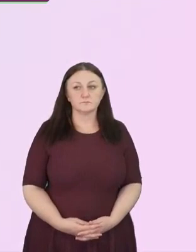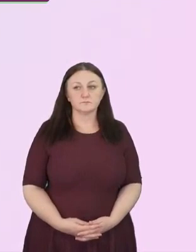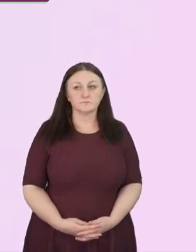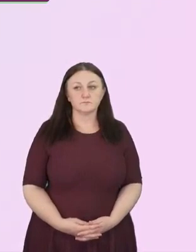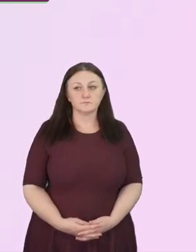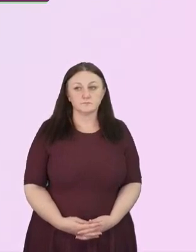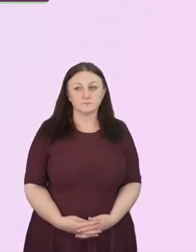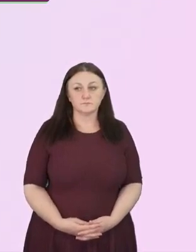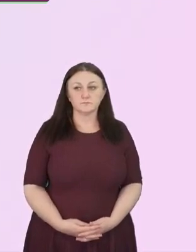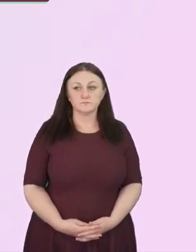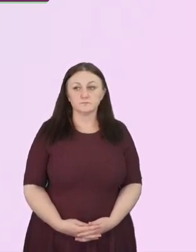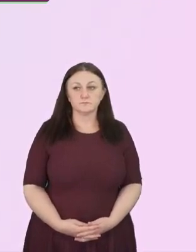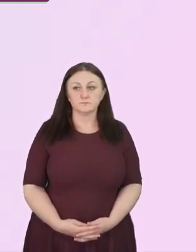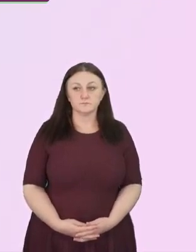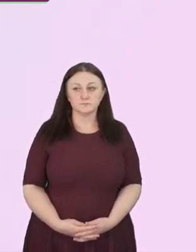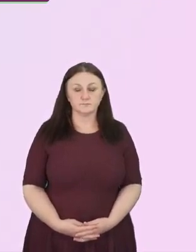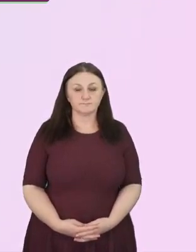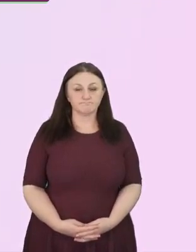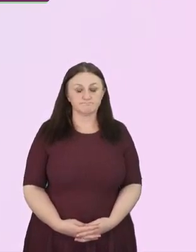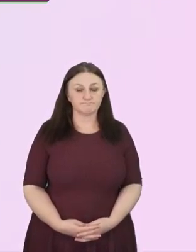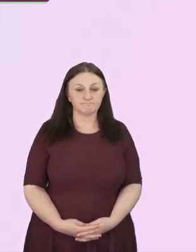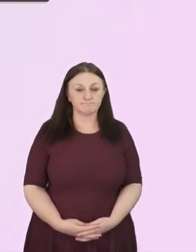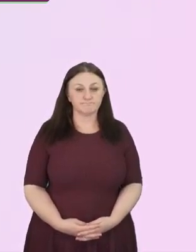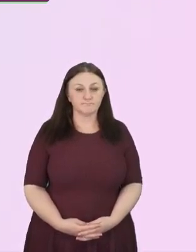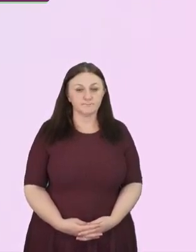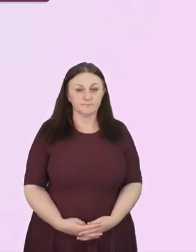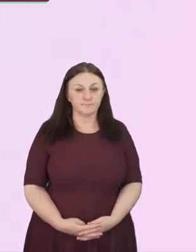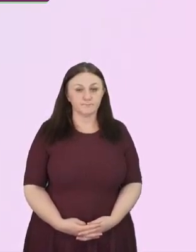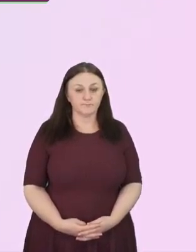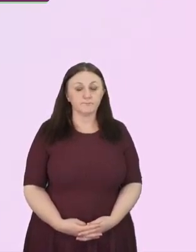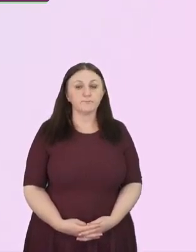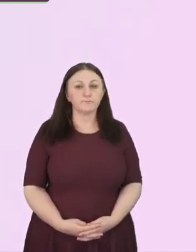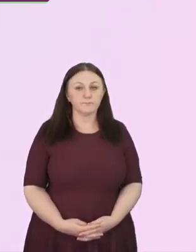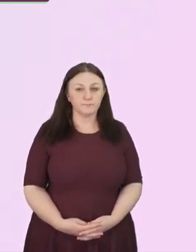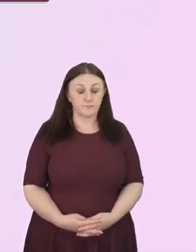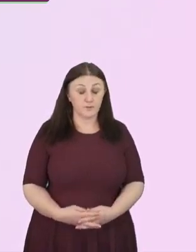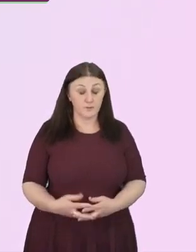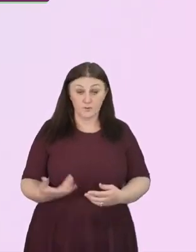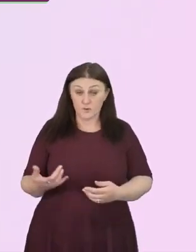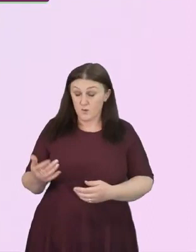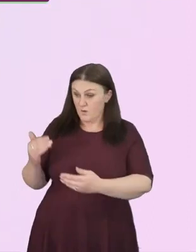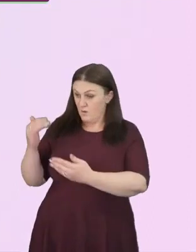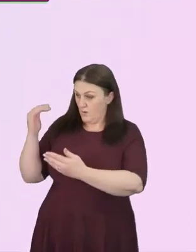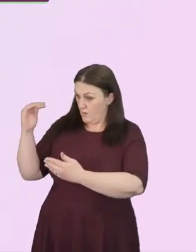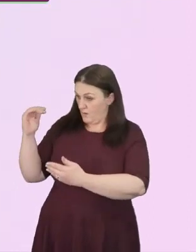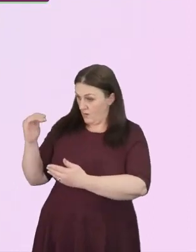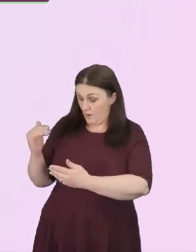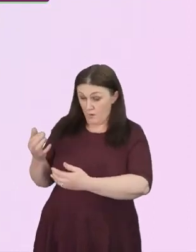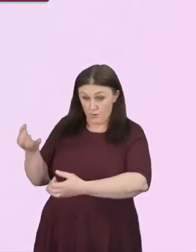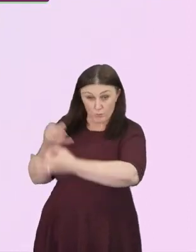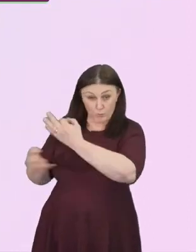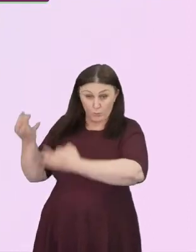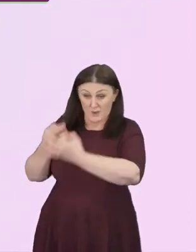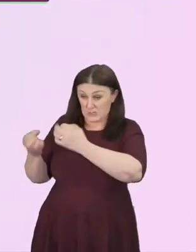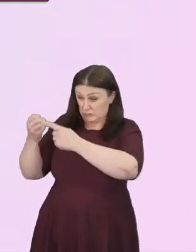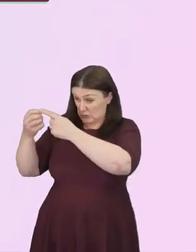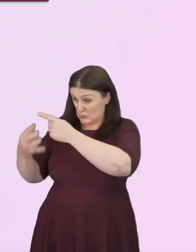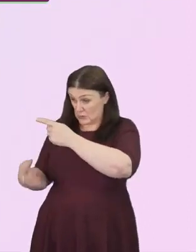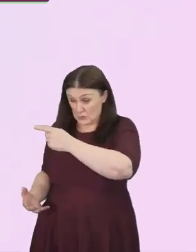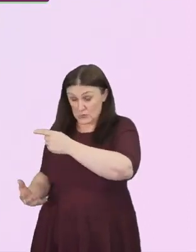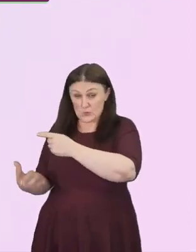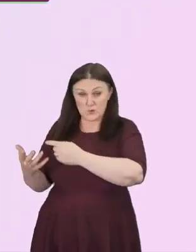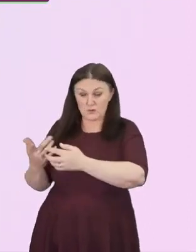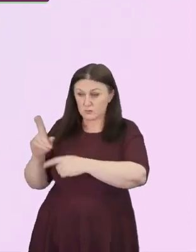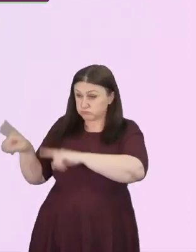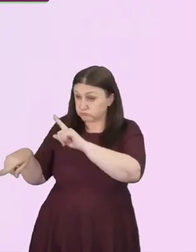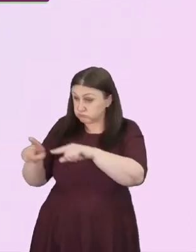seminar, many issues have been raised. So many questions, so many opinions. And as